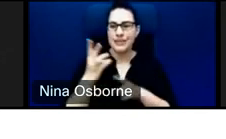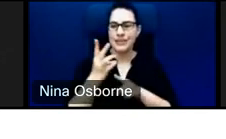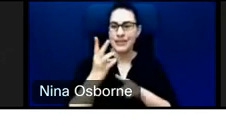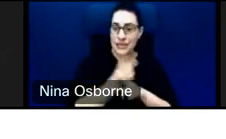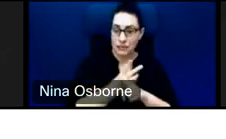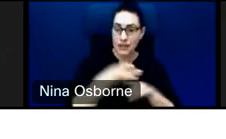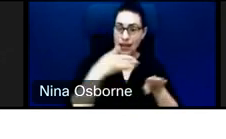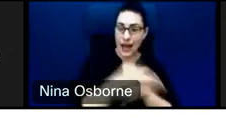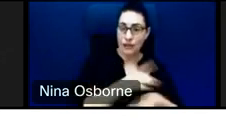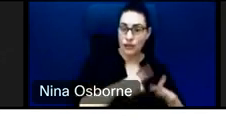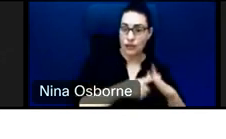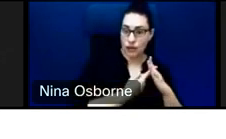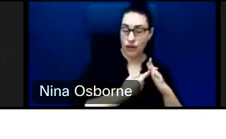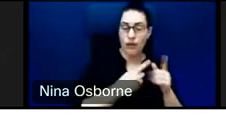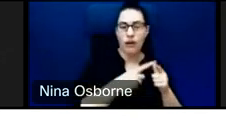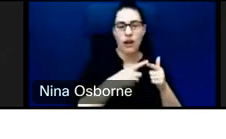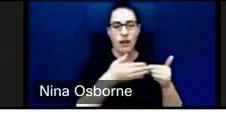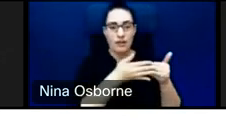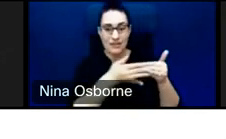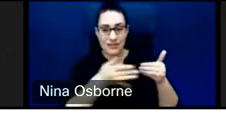year in June, we have a more lengthy